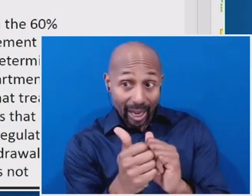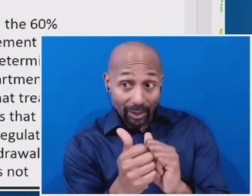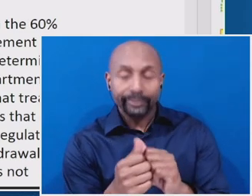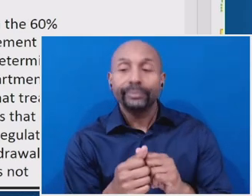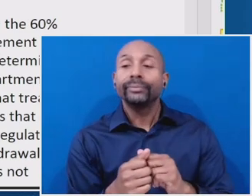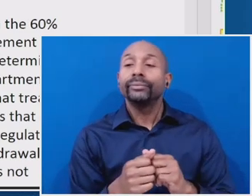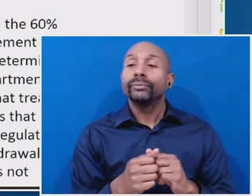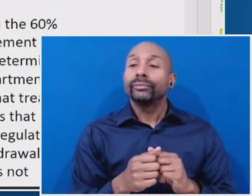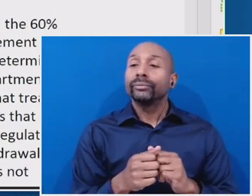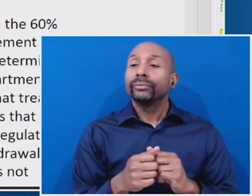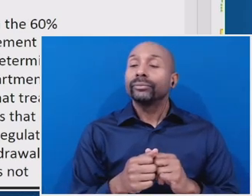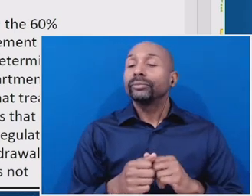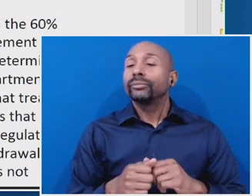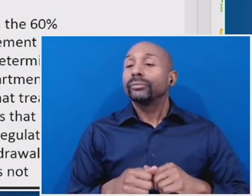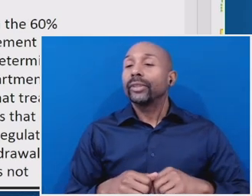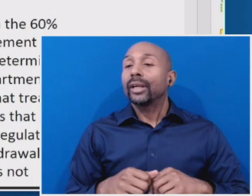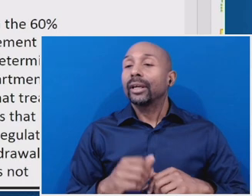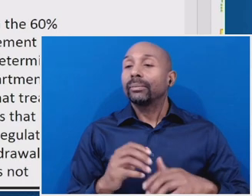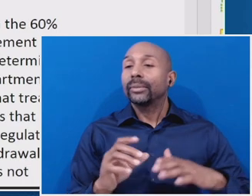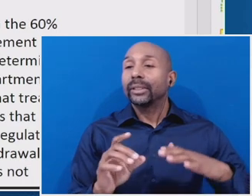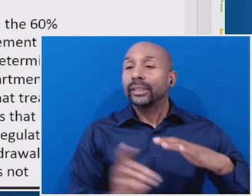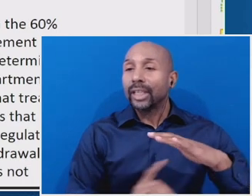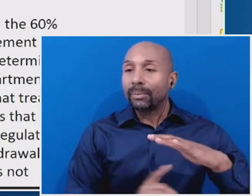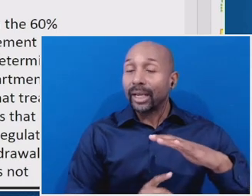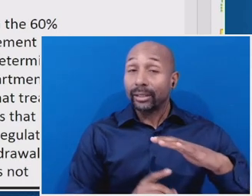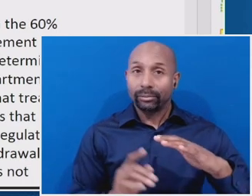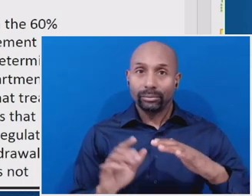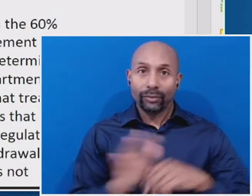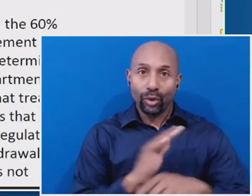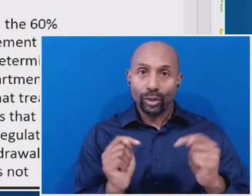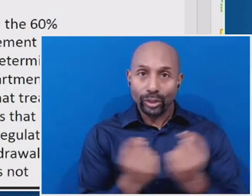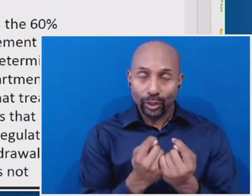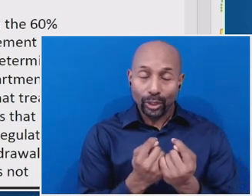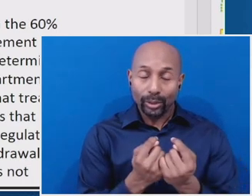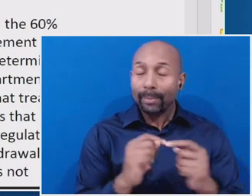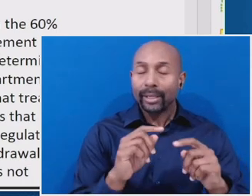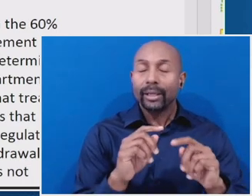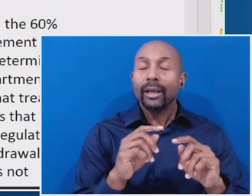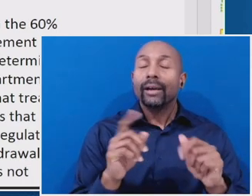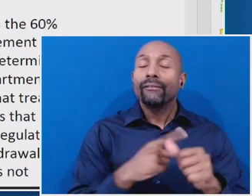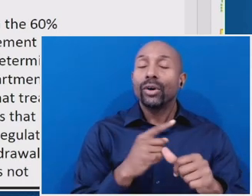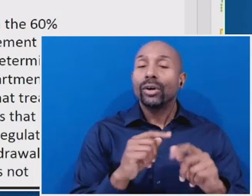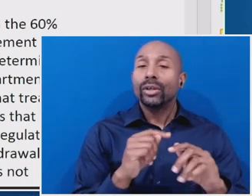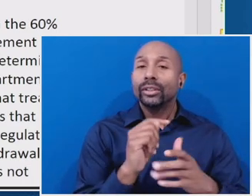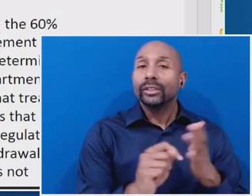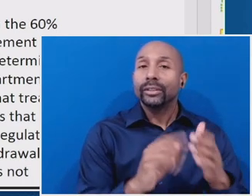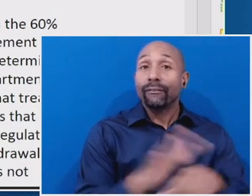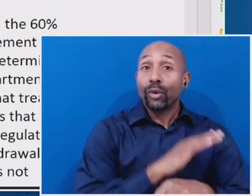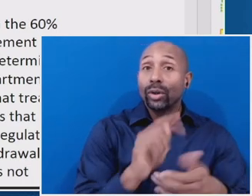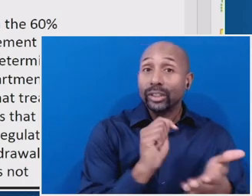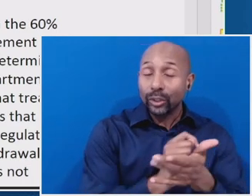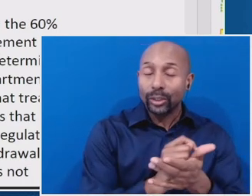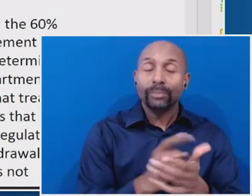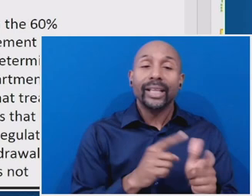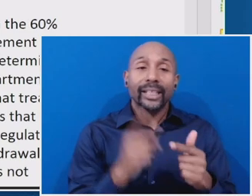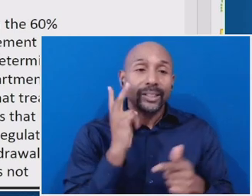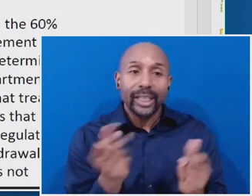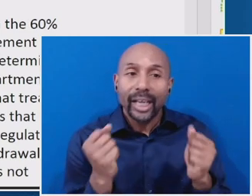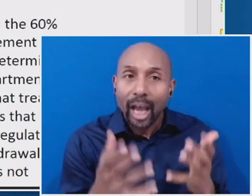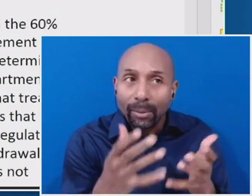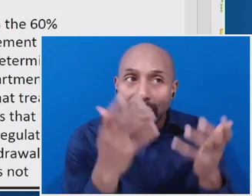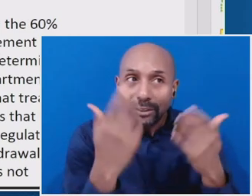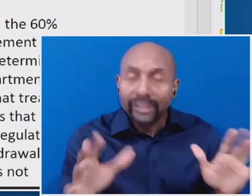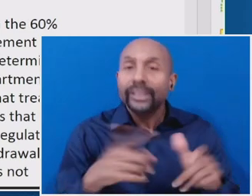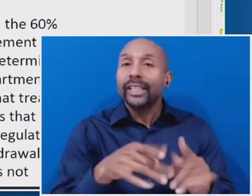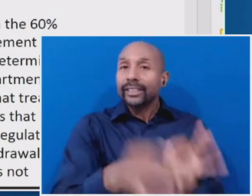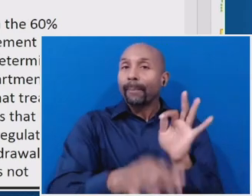how much of that term they complete, and that's the calculation. The system, the process gets a lot more complicated when you have classes that do not